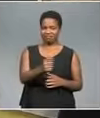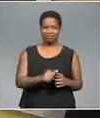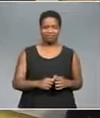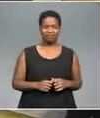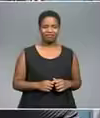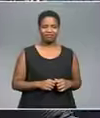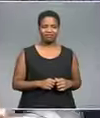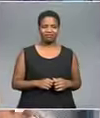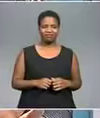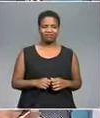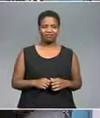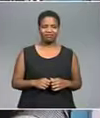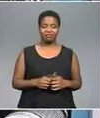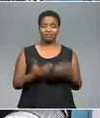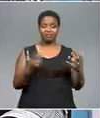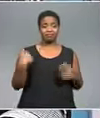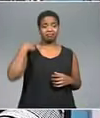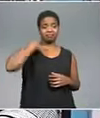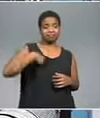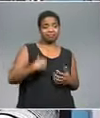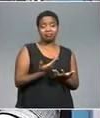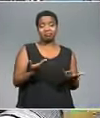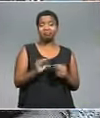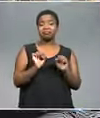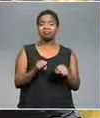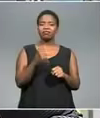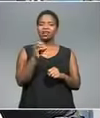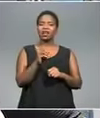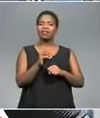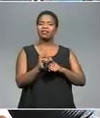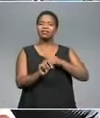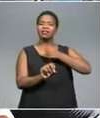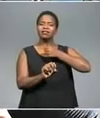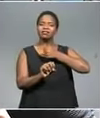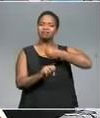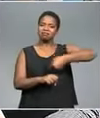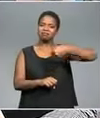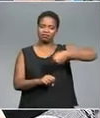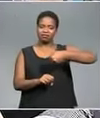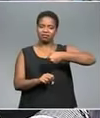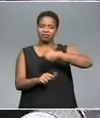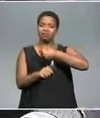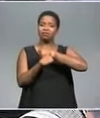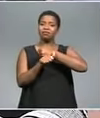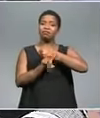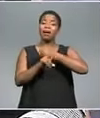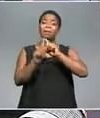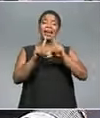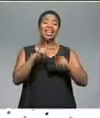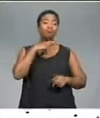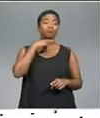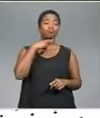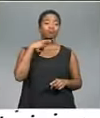Thank you. So, not a bad deal, right? But how much purer will you be if you buy the real deal?